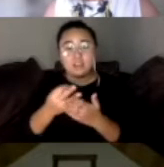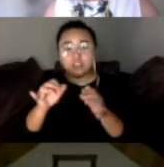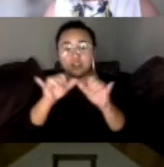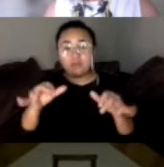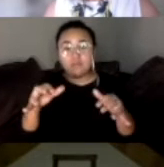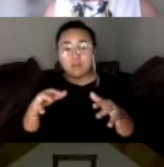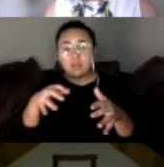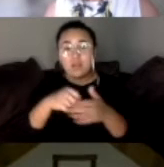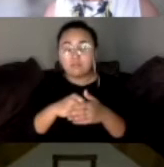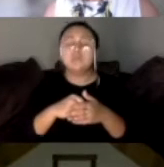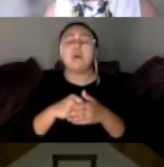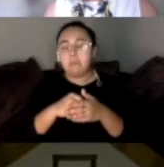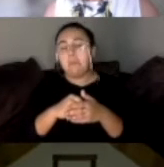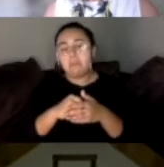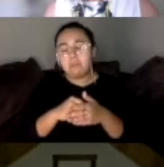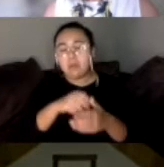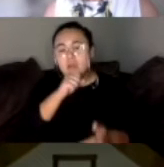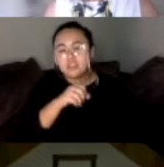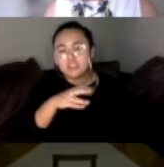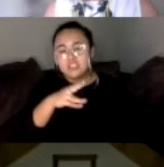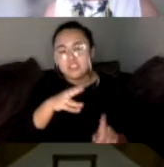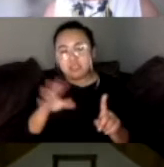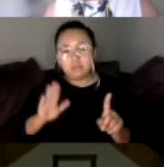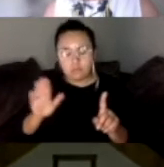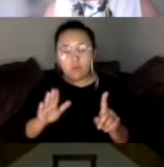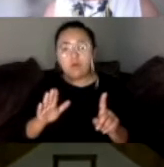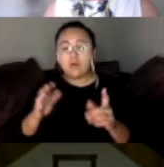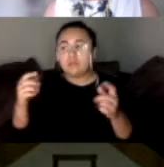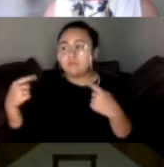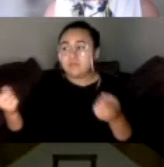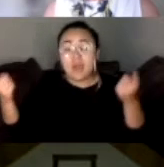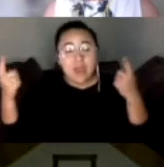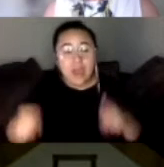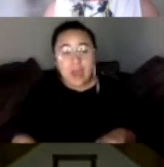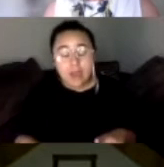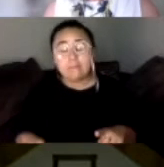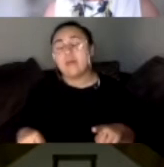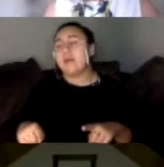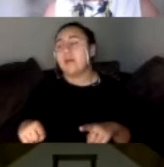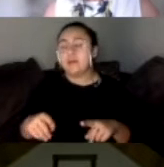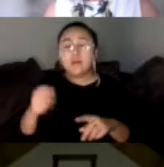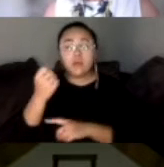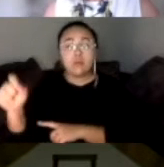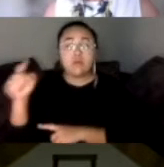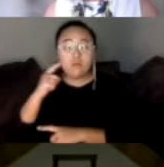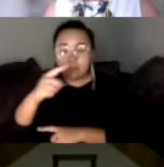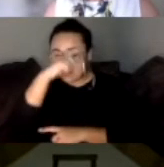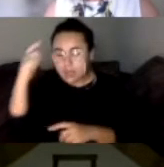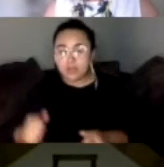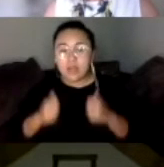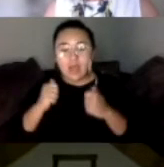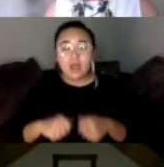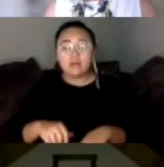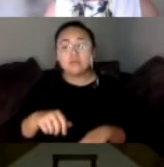began. Since then, they've had the movement for Black lives, results of climate change, the Trump administration,